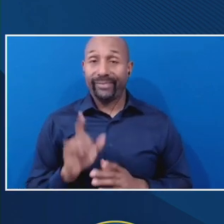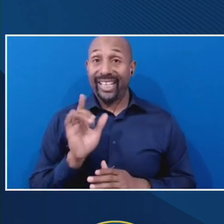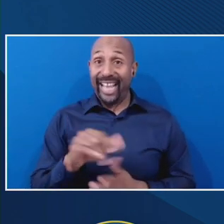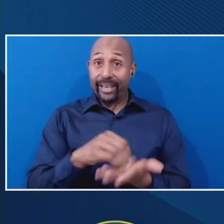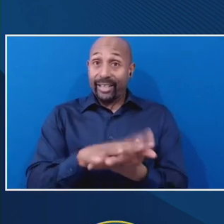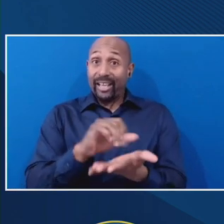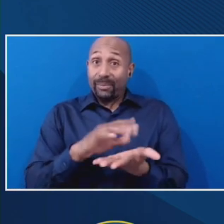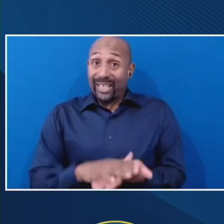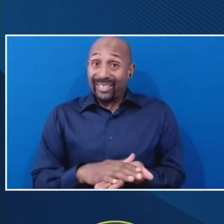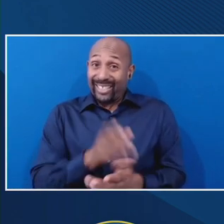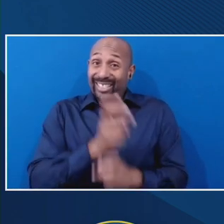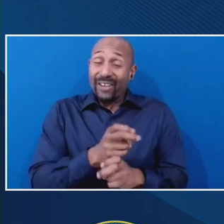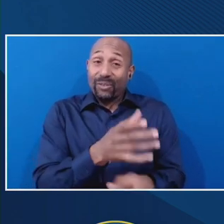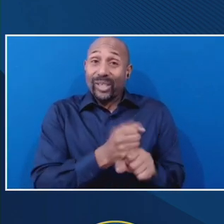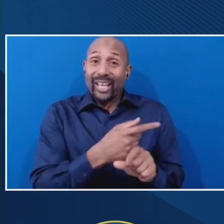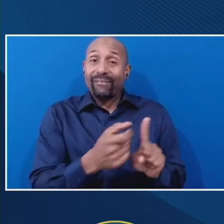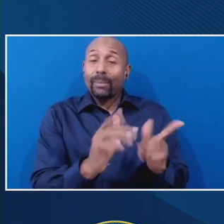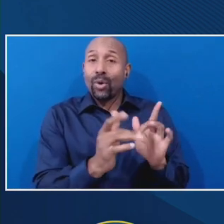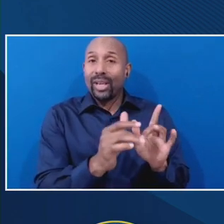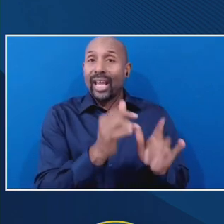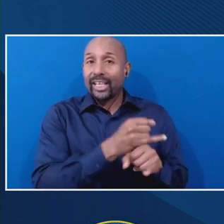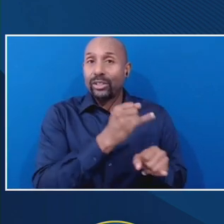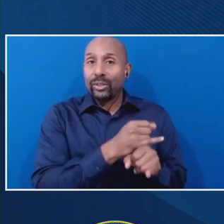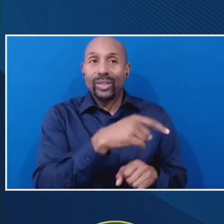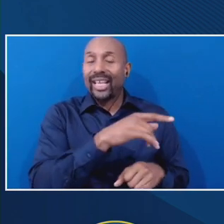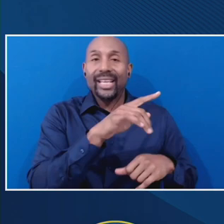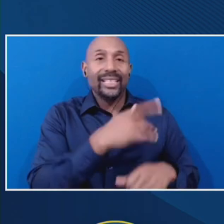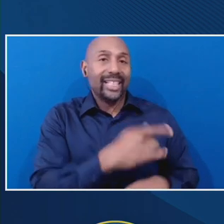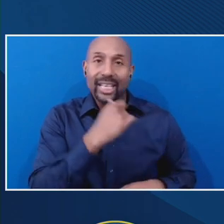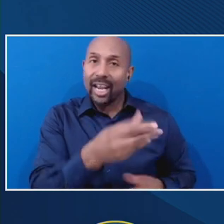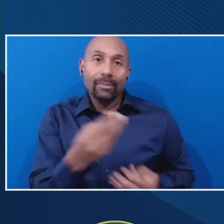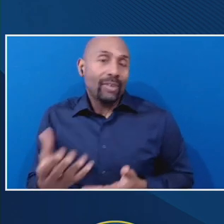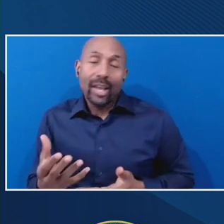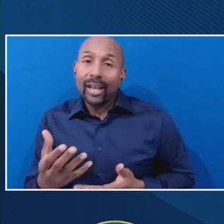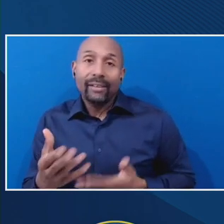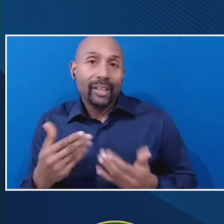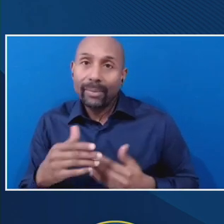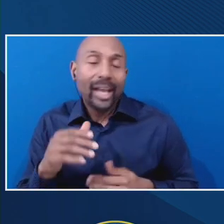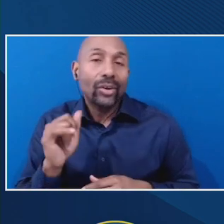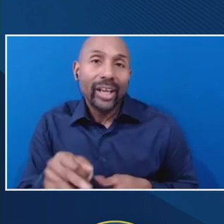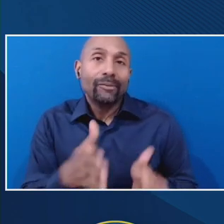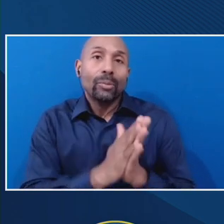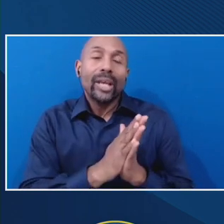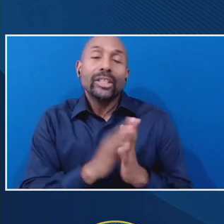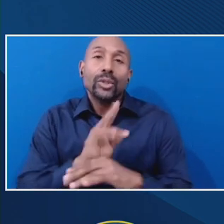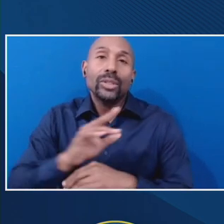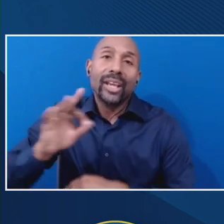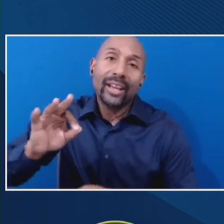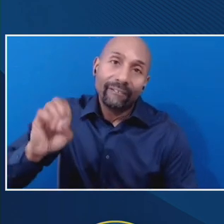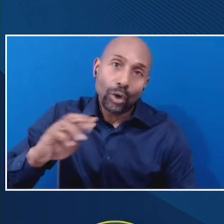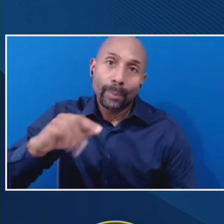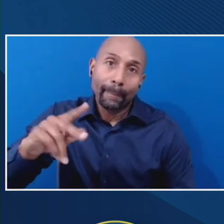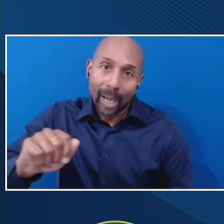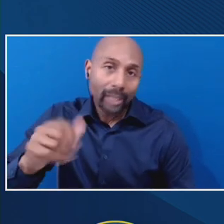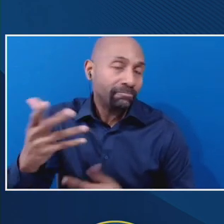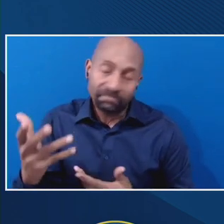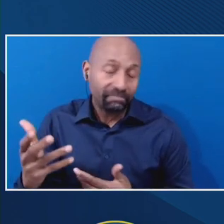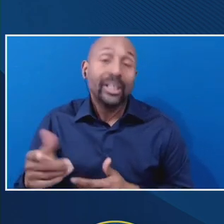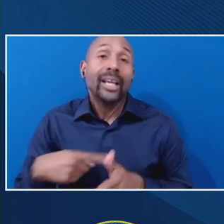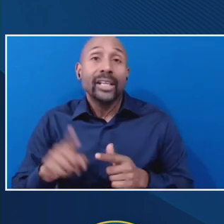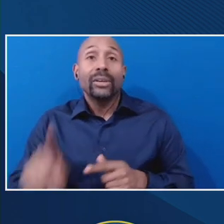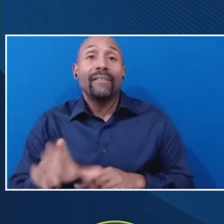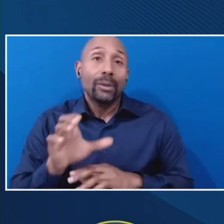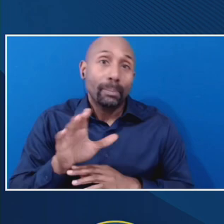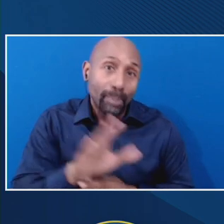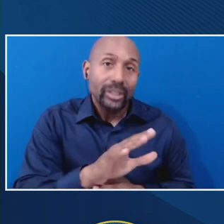Um, they don't traditionally provide that in response to FERPA requests, and then you really have to push them to give you the online records. Um,